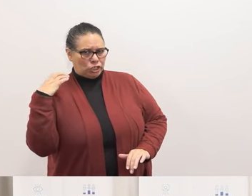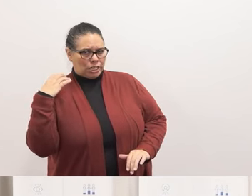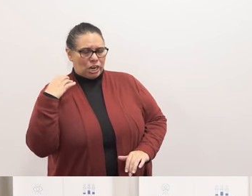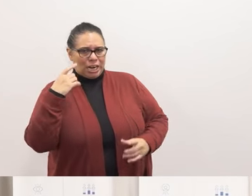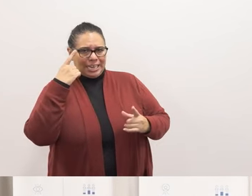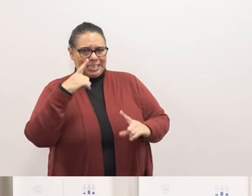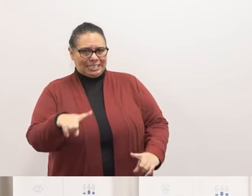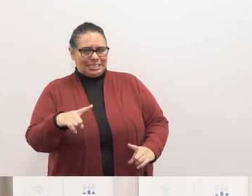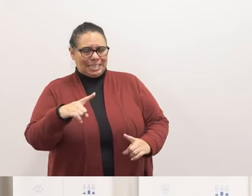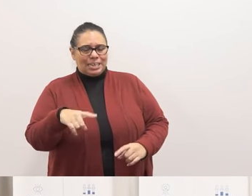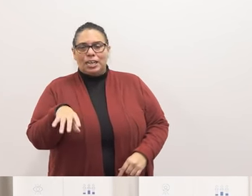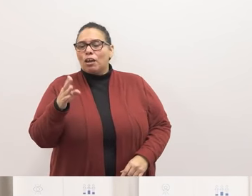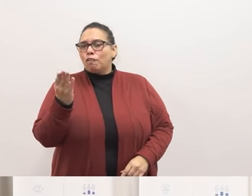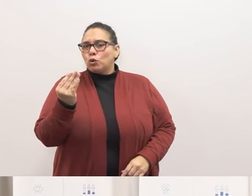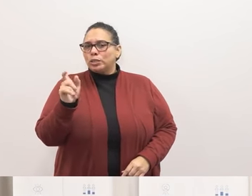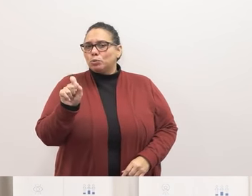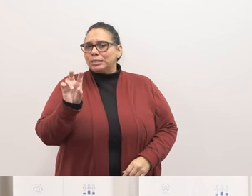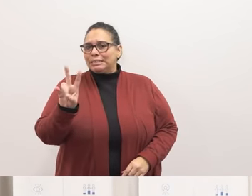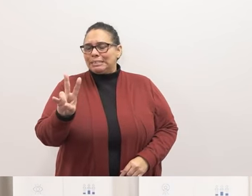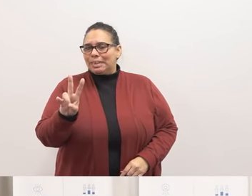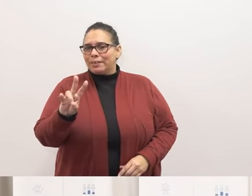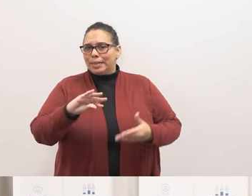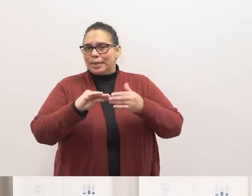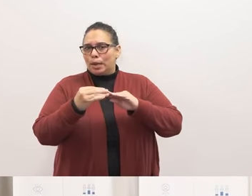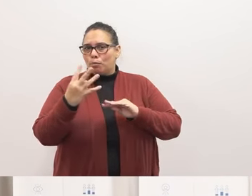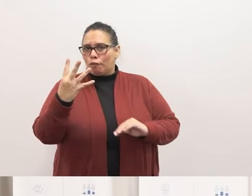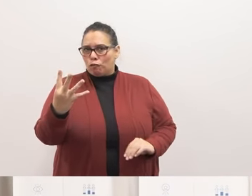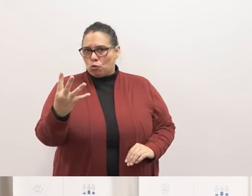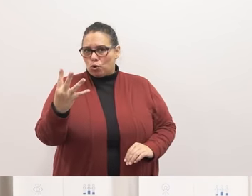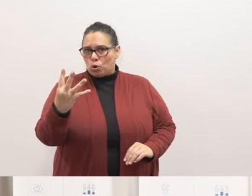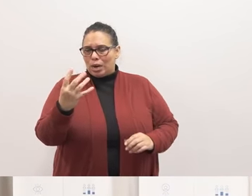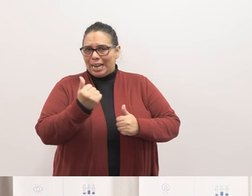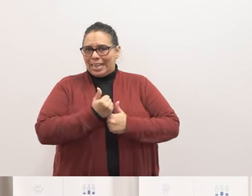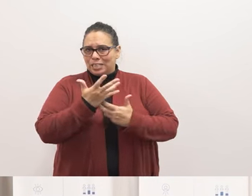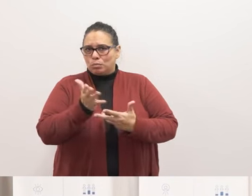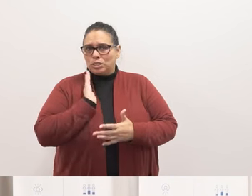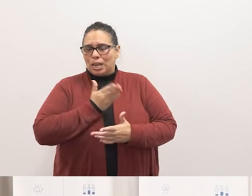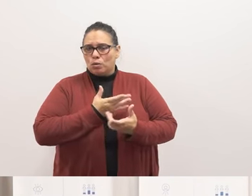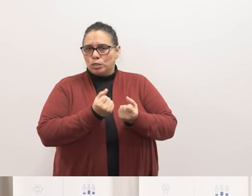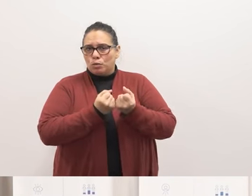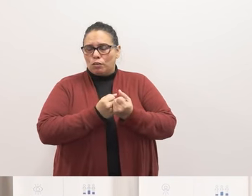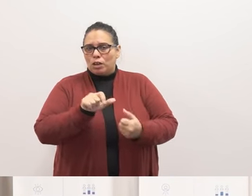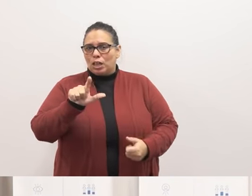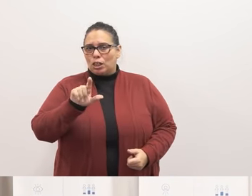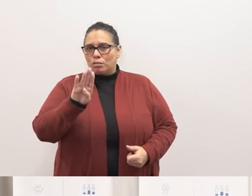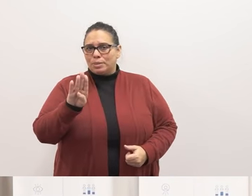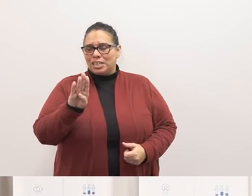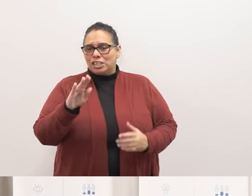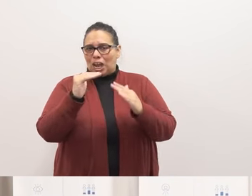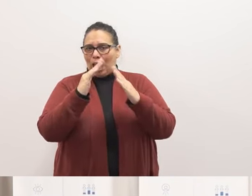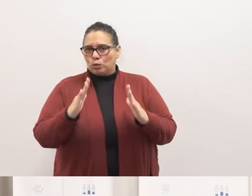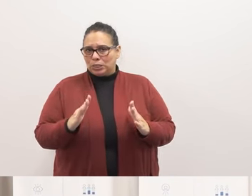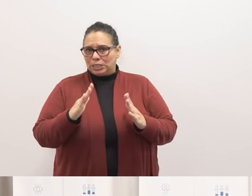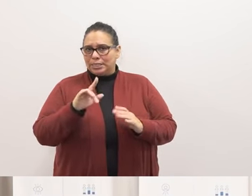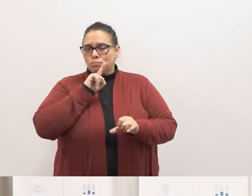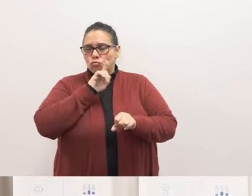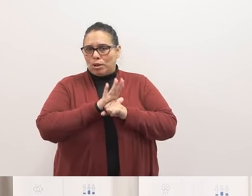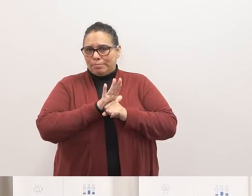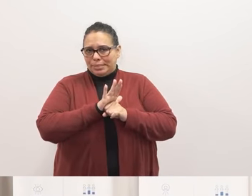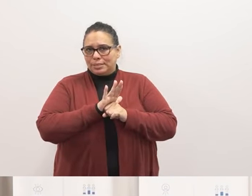consent calendar 14.7 item, item 4, uh, expressing our support for the Long Beach housing, uh, promise.